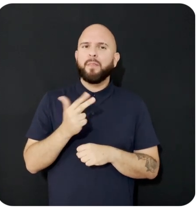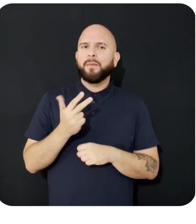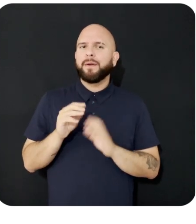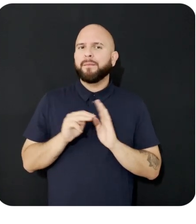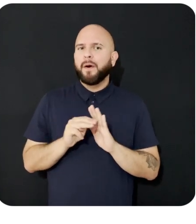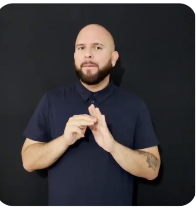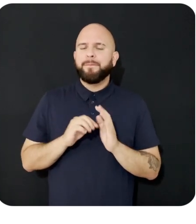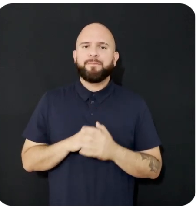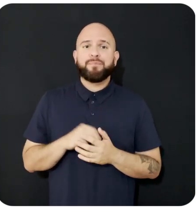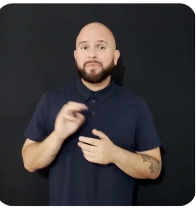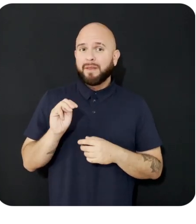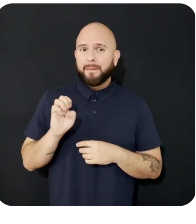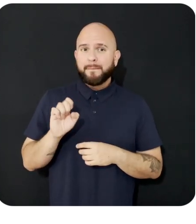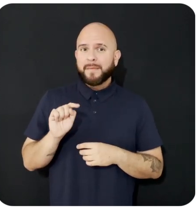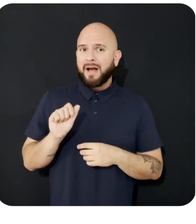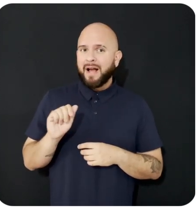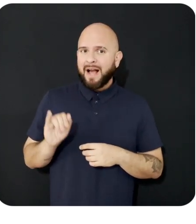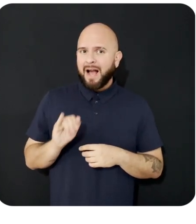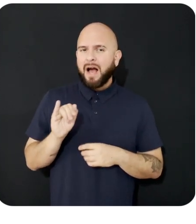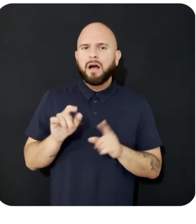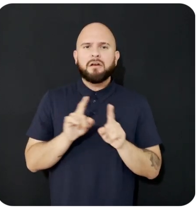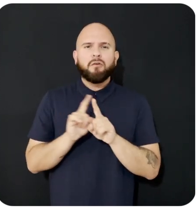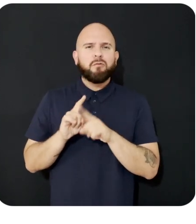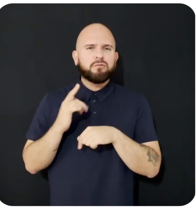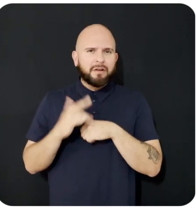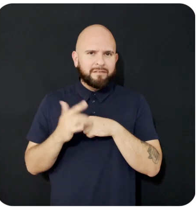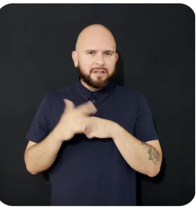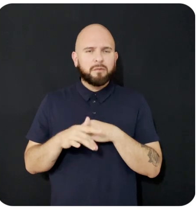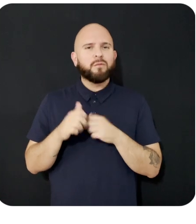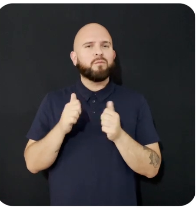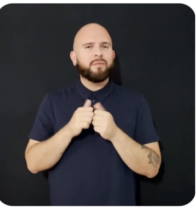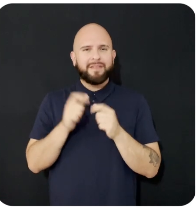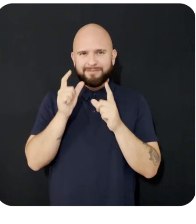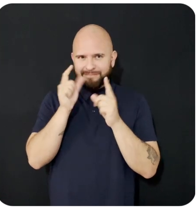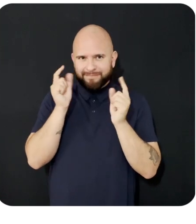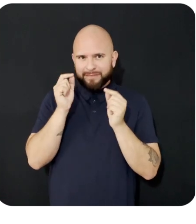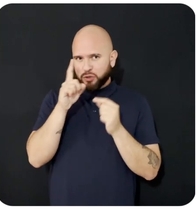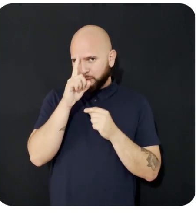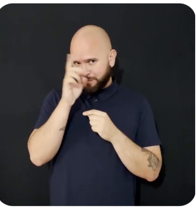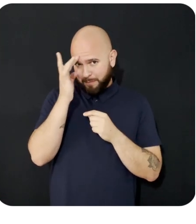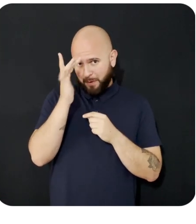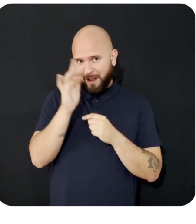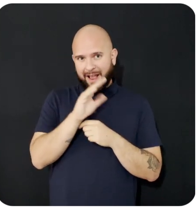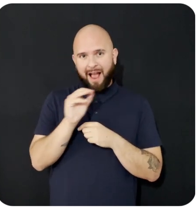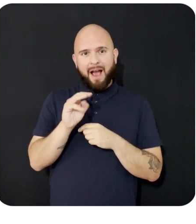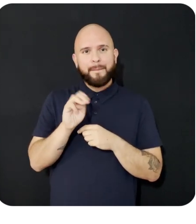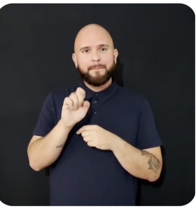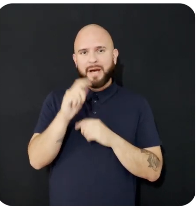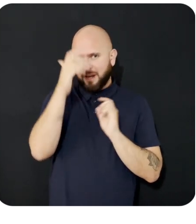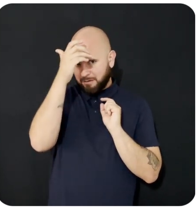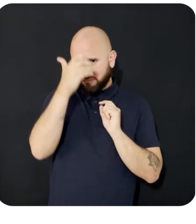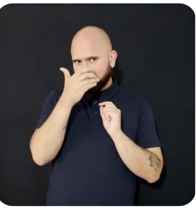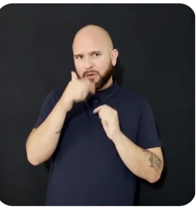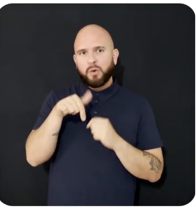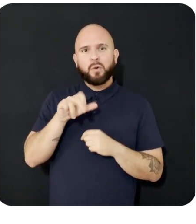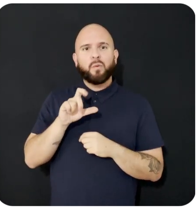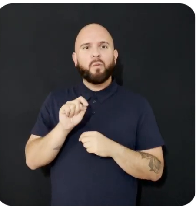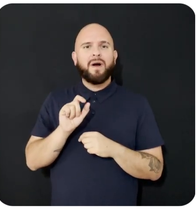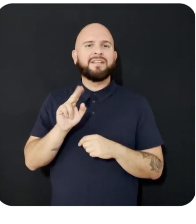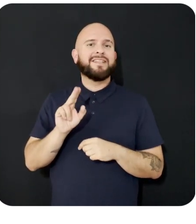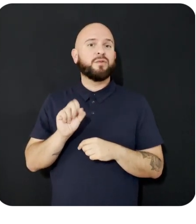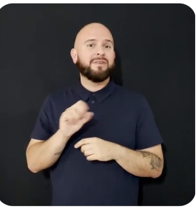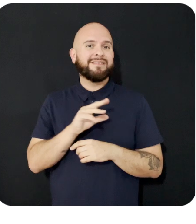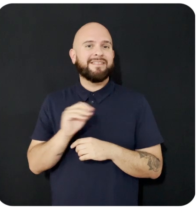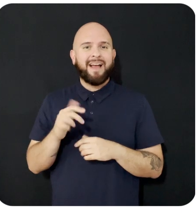is also available on Rayband Meta Smart Glasses and on Meta Quest in the US and Canada. We have also